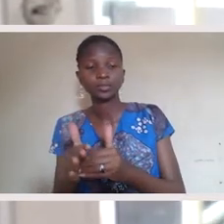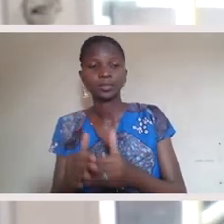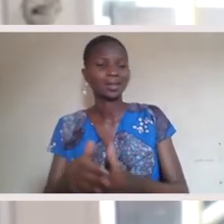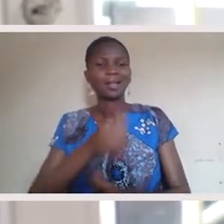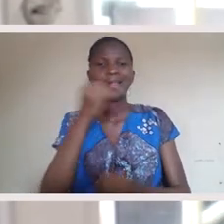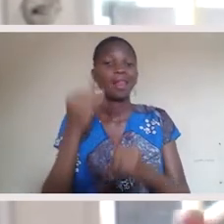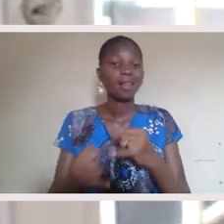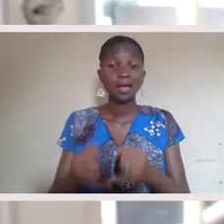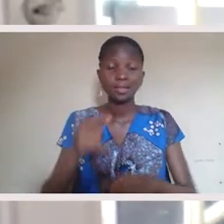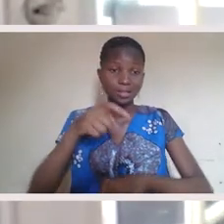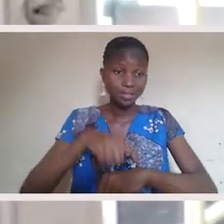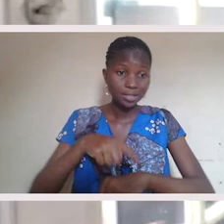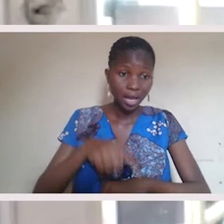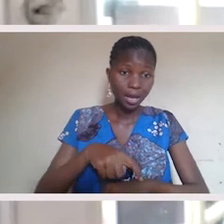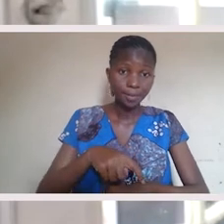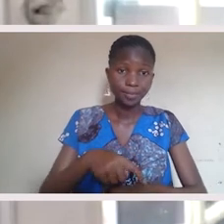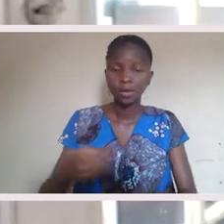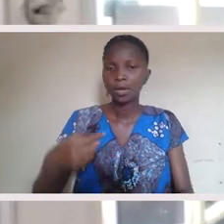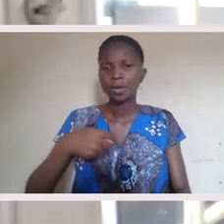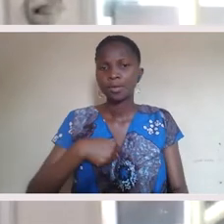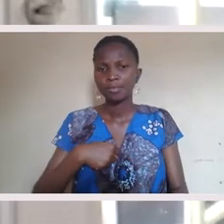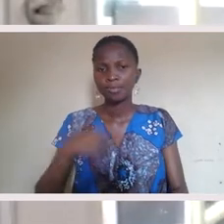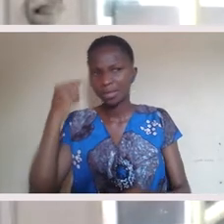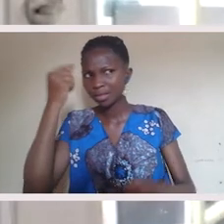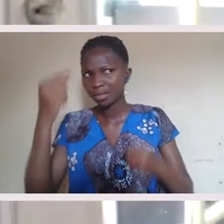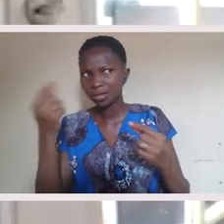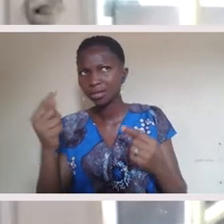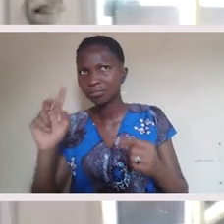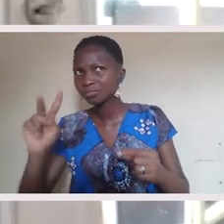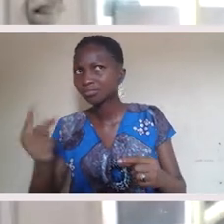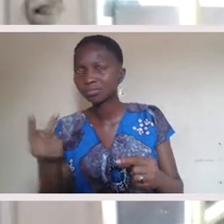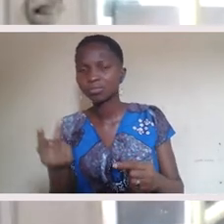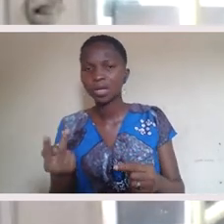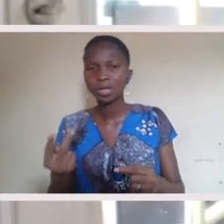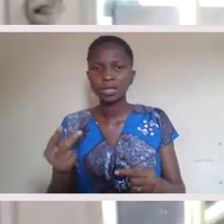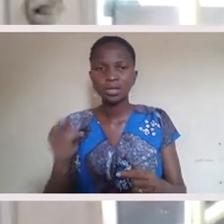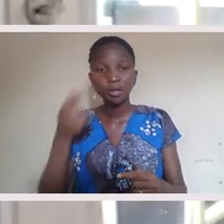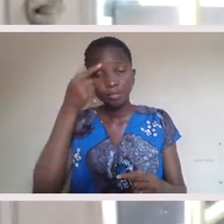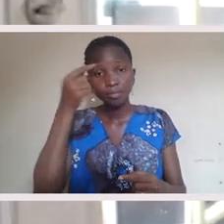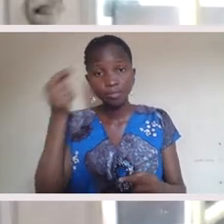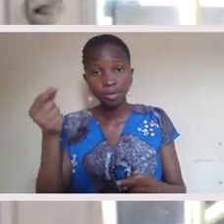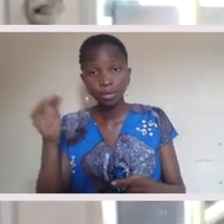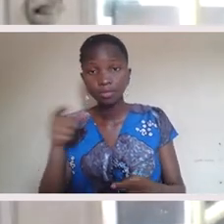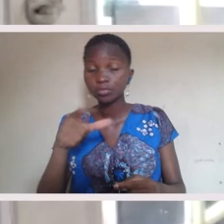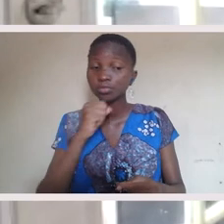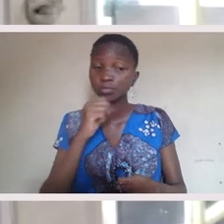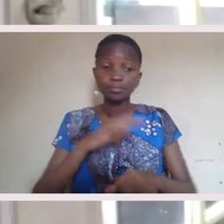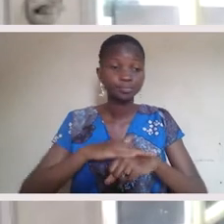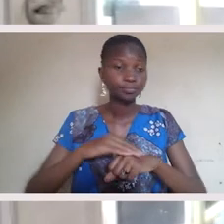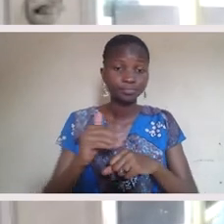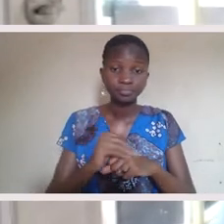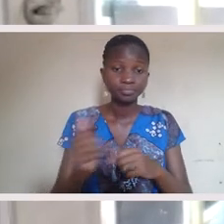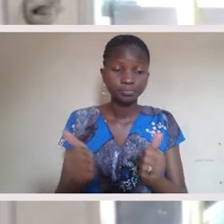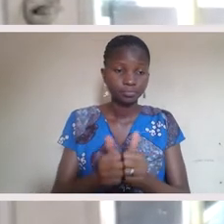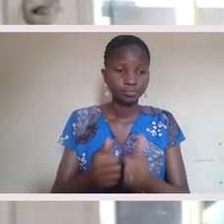go get a new relationship, right? There were small experiments that I had to start with as I finally made a